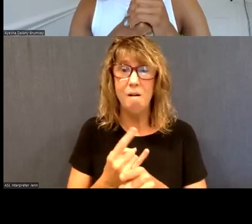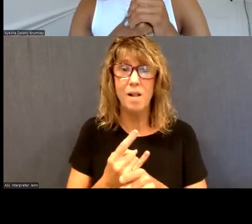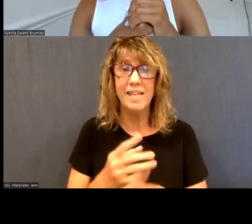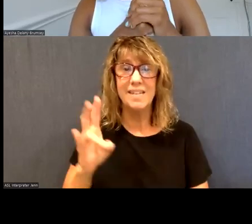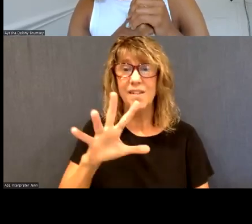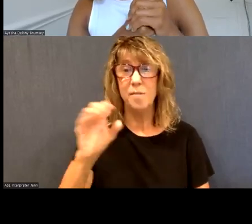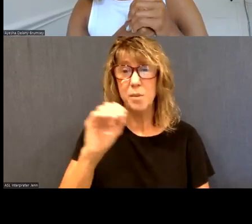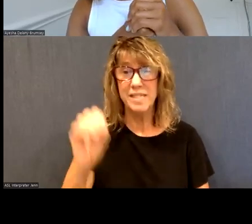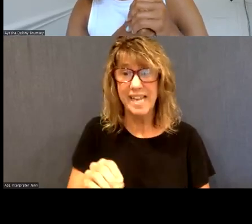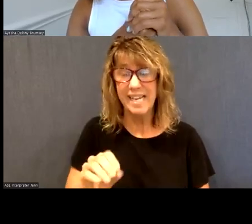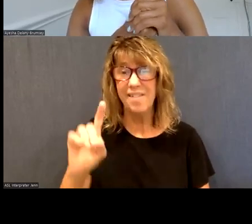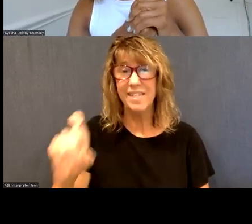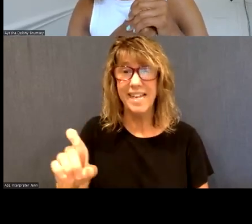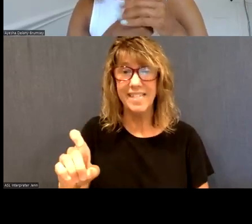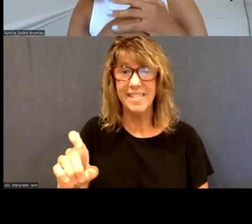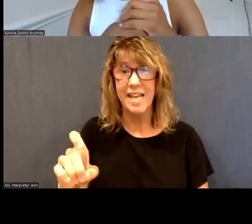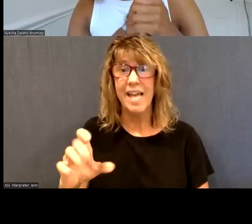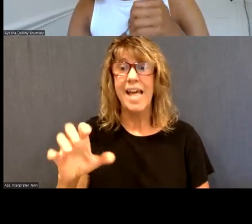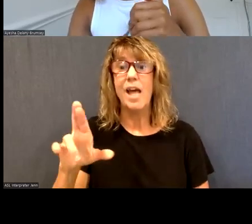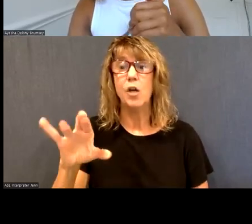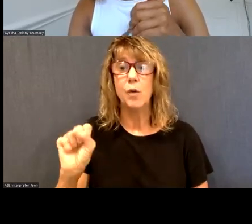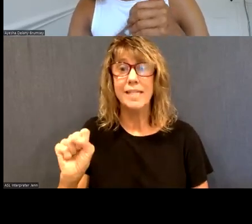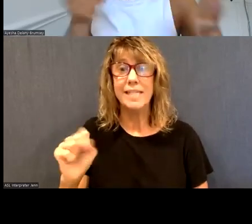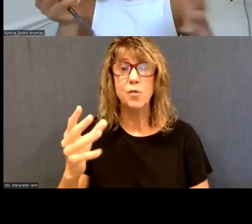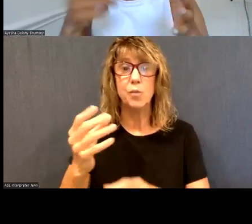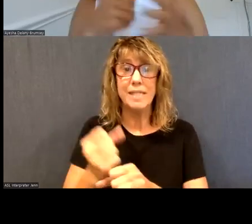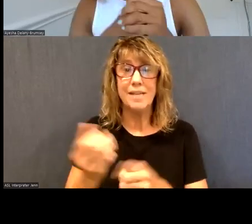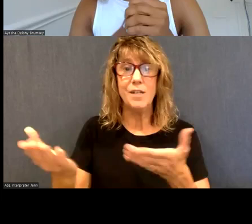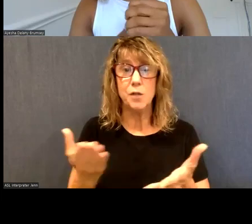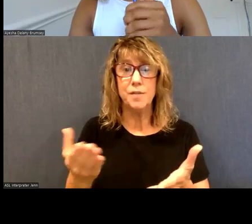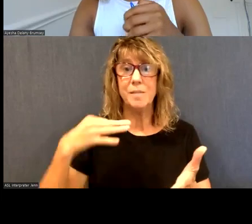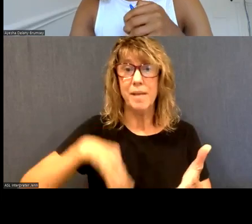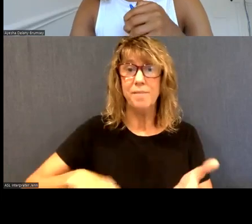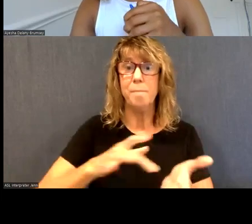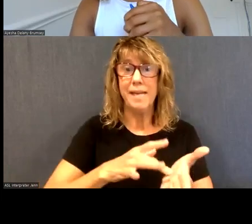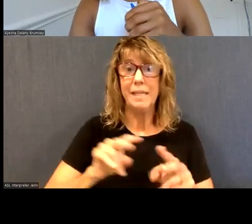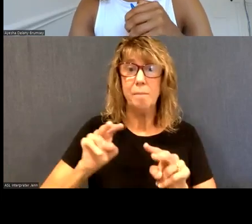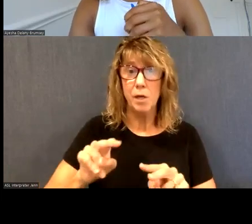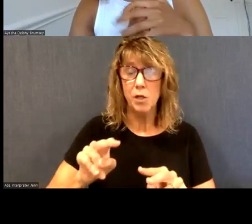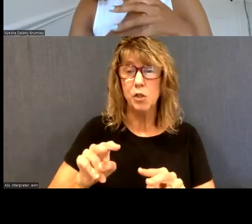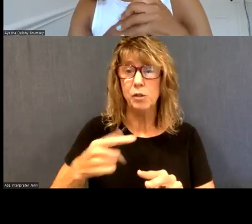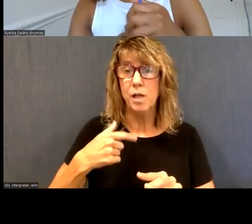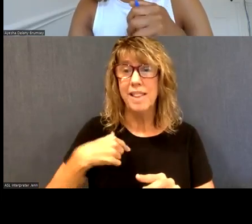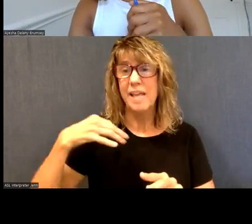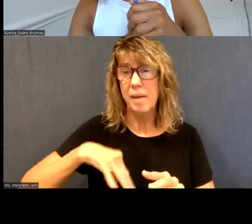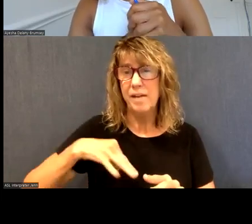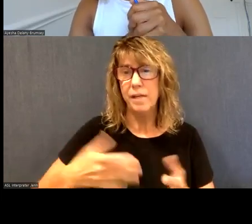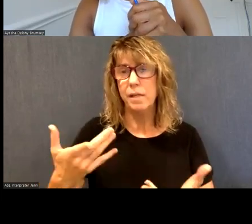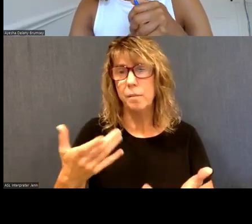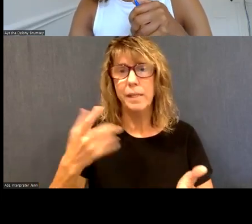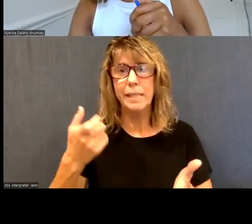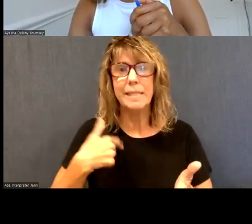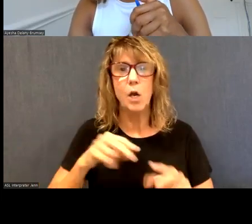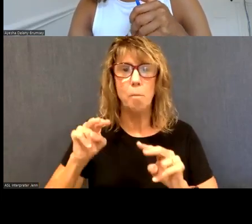um, and crisis receiving services benefit from medically, because of that, we know that crisis services benefit from medically monitored